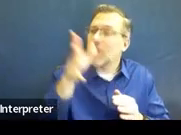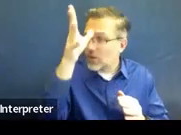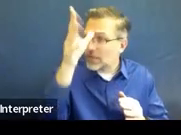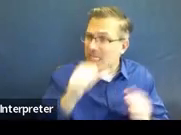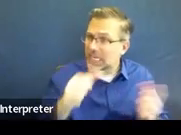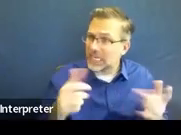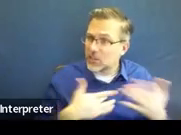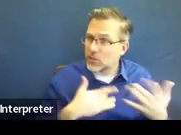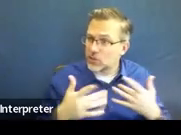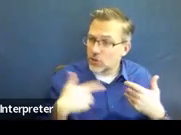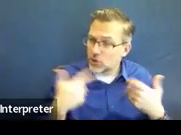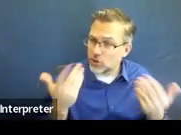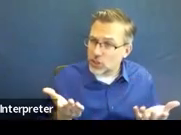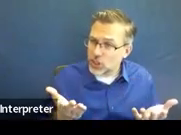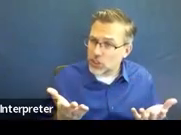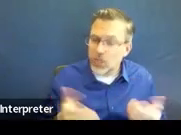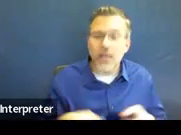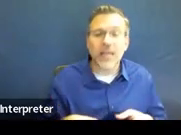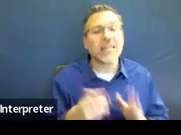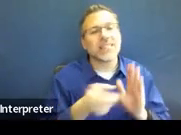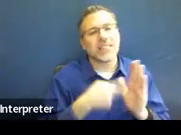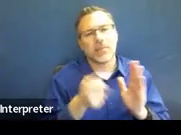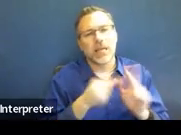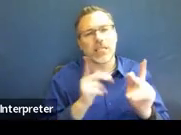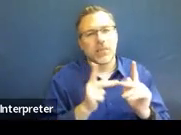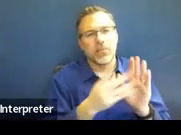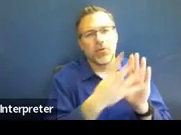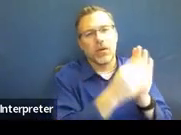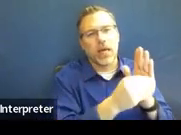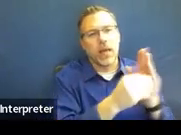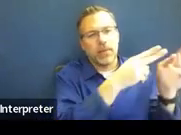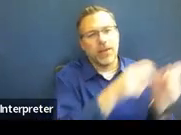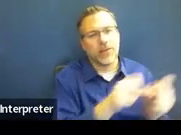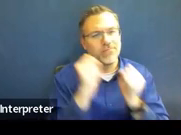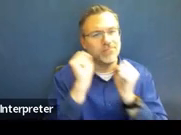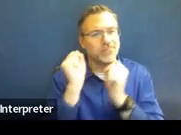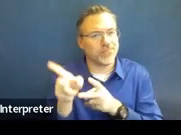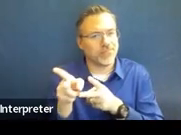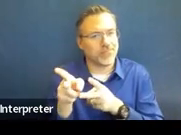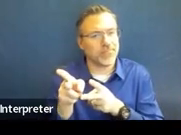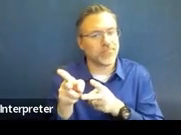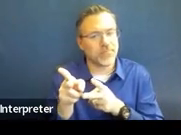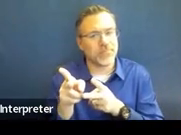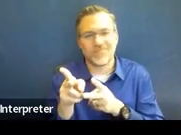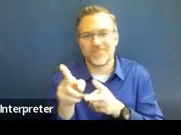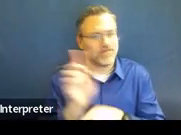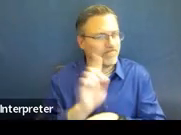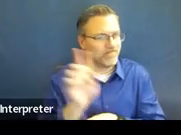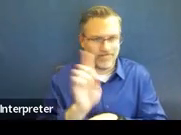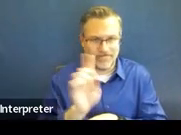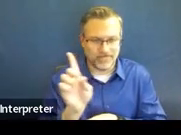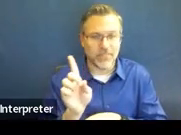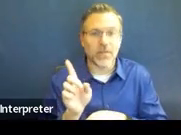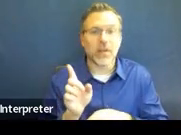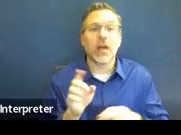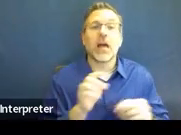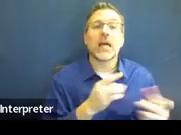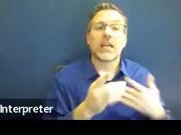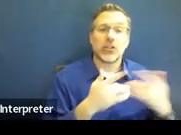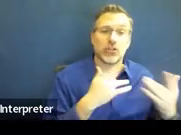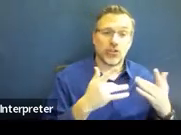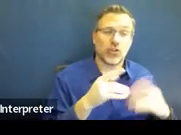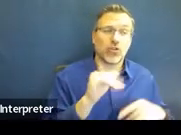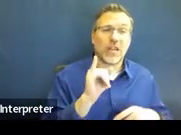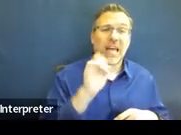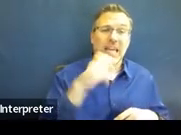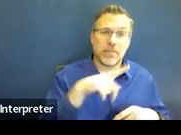So, just sometimes we see copy and paste from the written notice to those concerns, the concerns on the IEP are really the